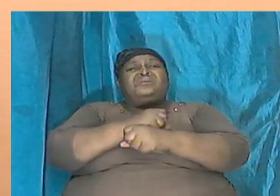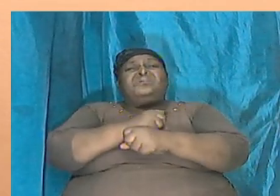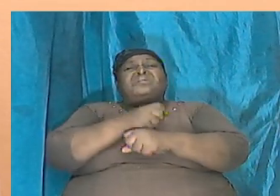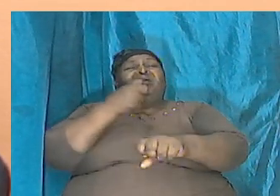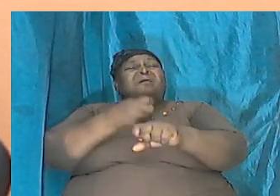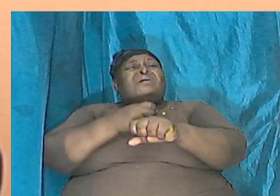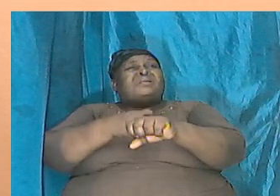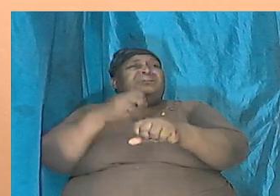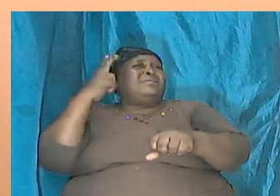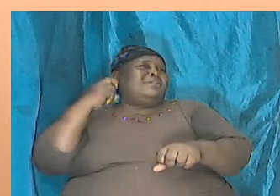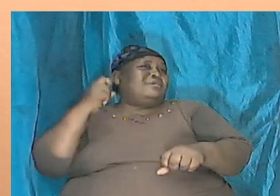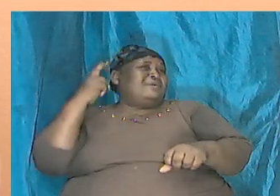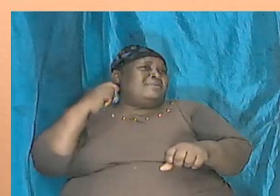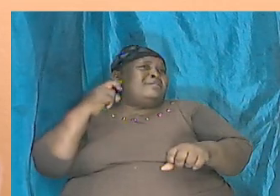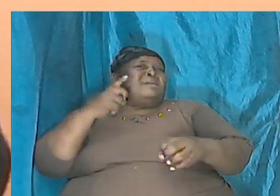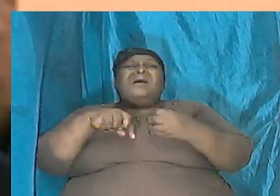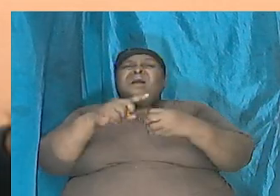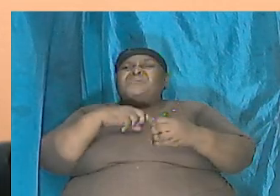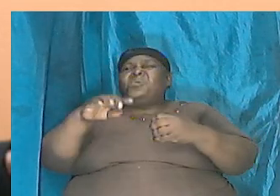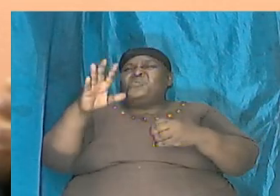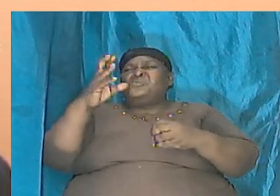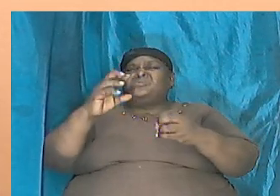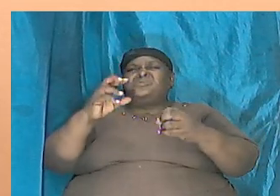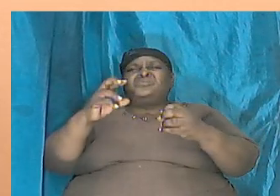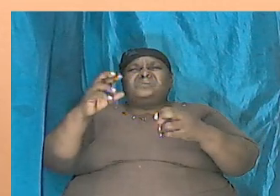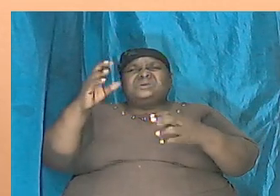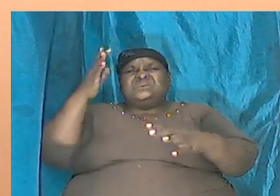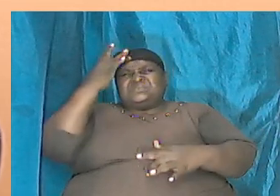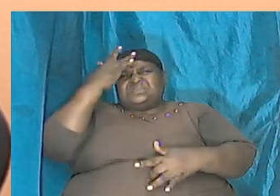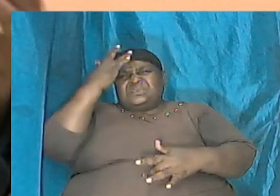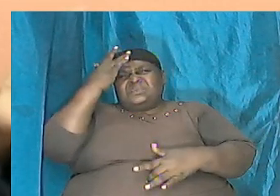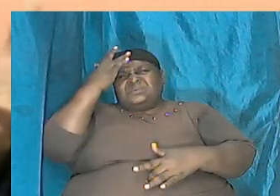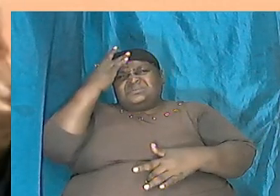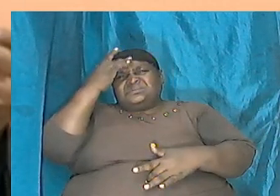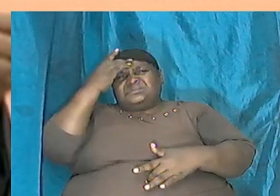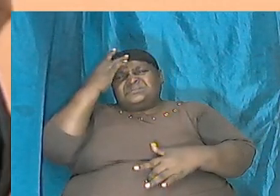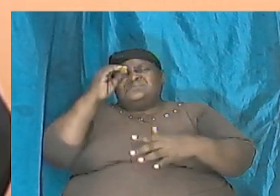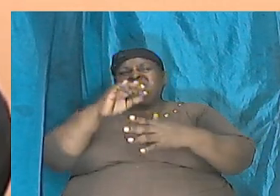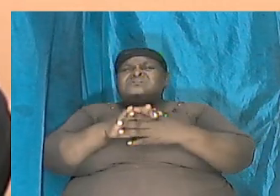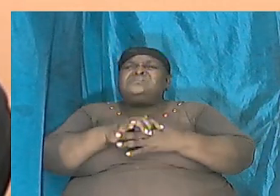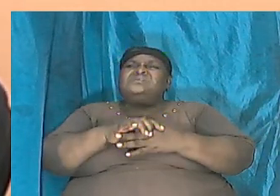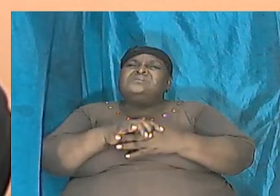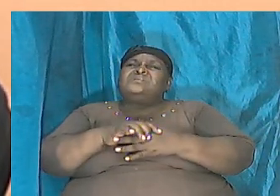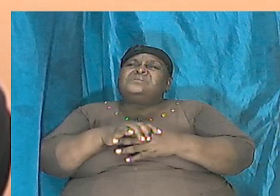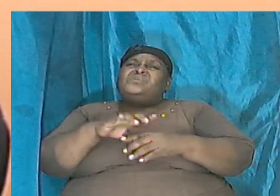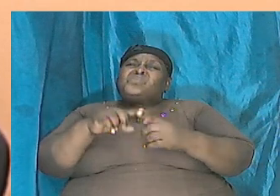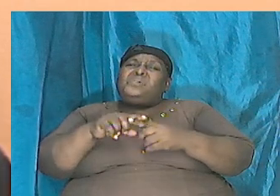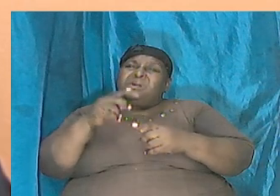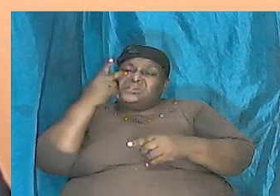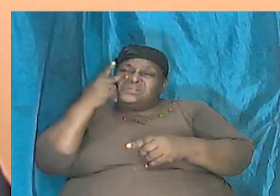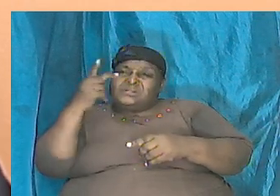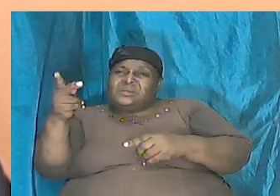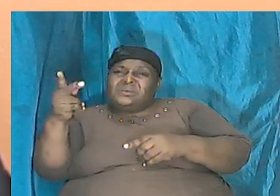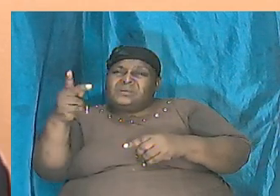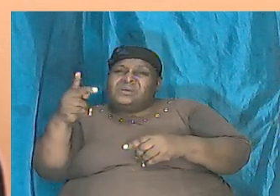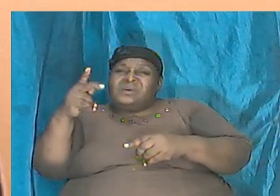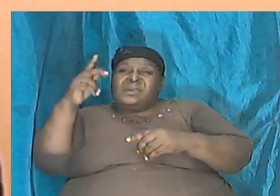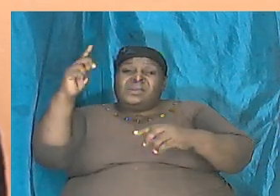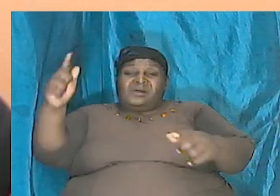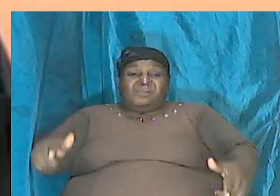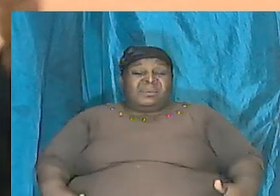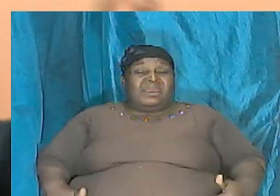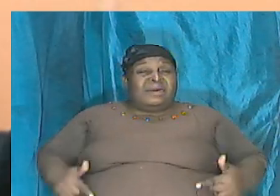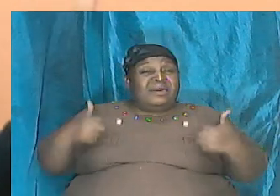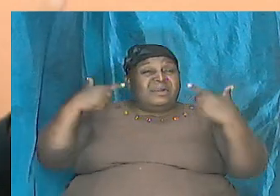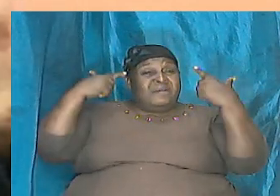about a lot of sickness not that it wasn't there just as it probably might not have been written but when we look at life span when we look at